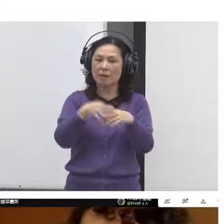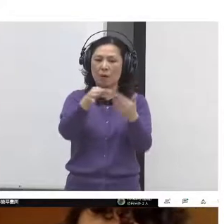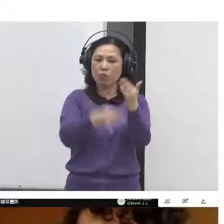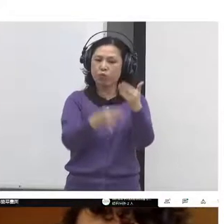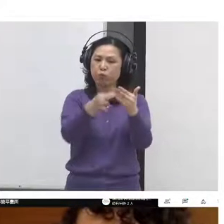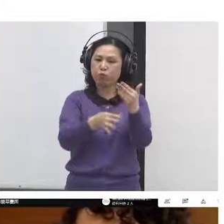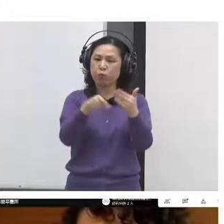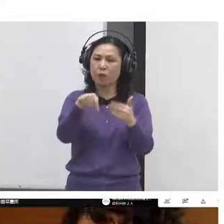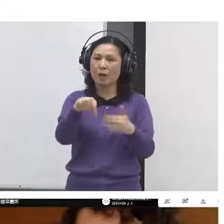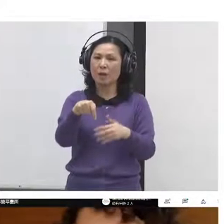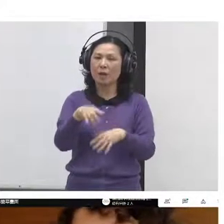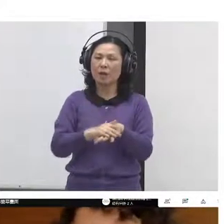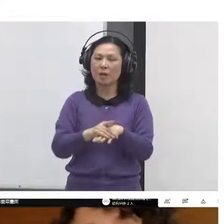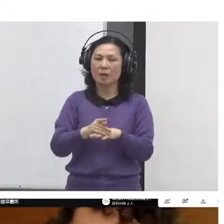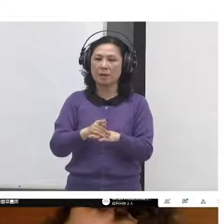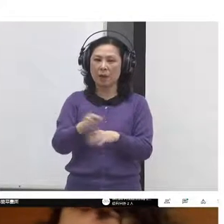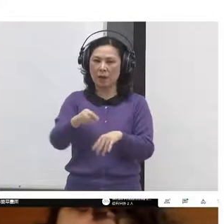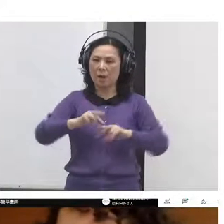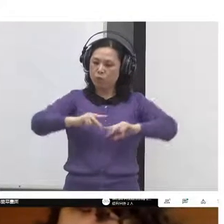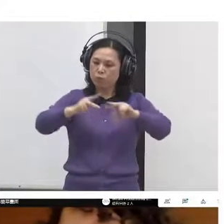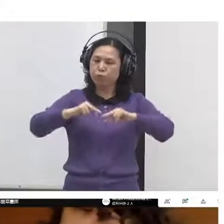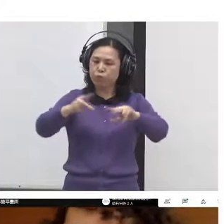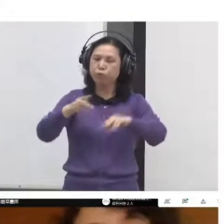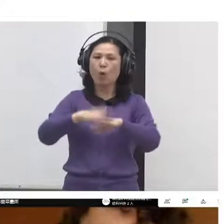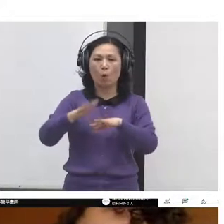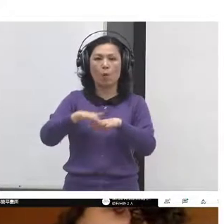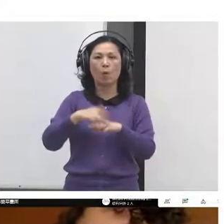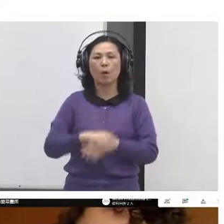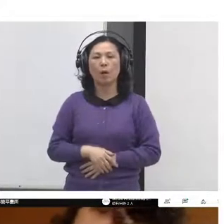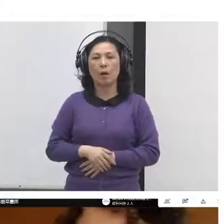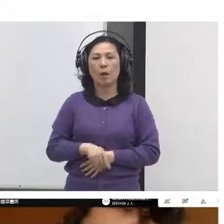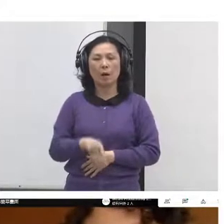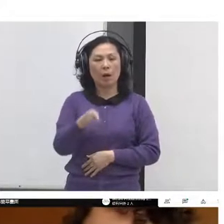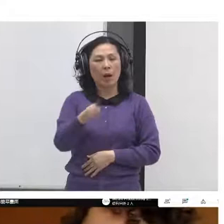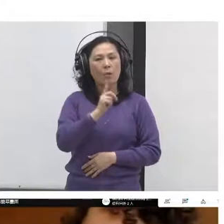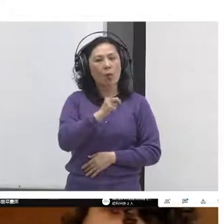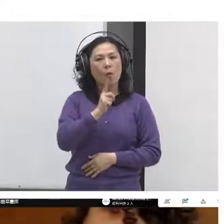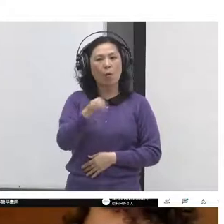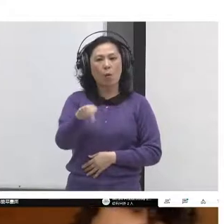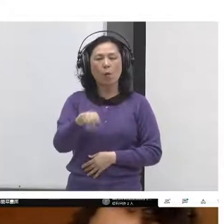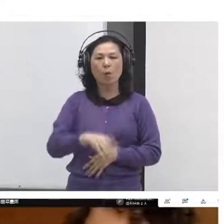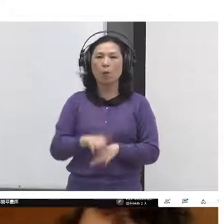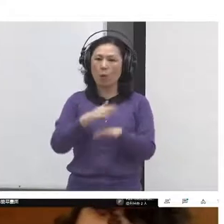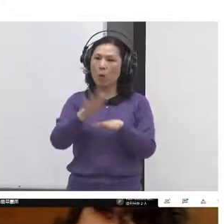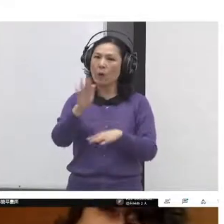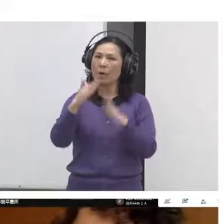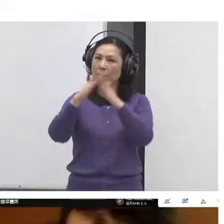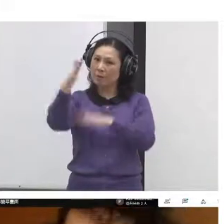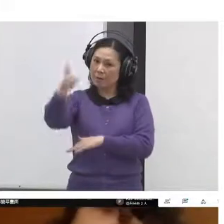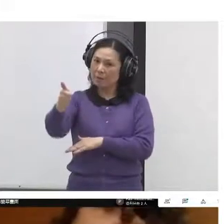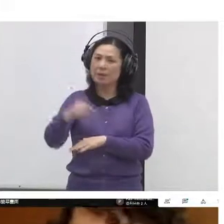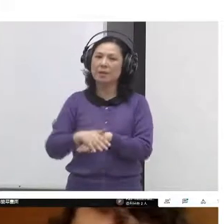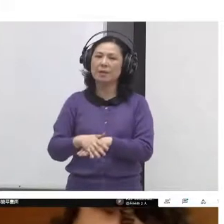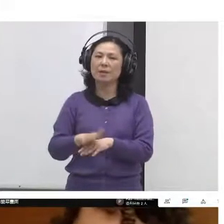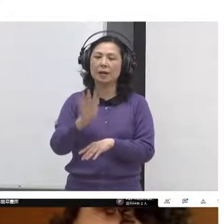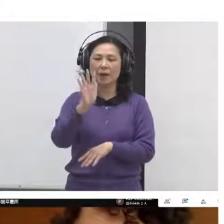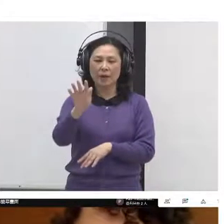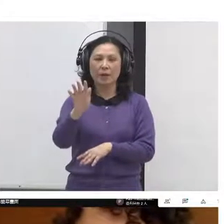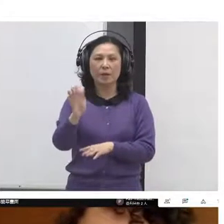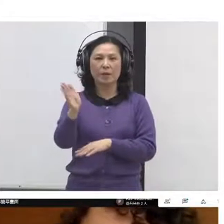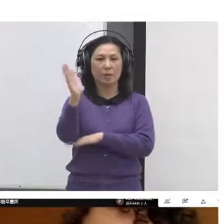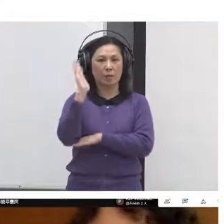be a mayor or there will be departments and they will govern city planning. They will govern